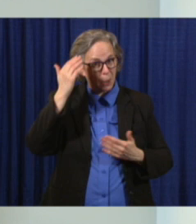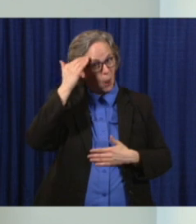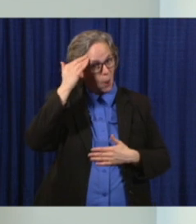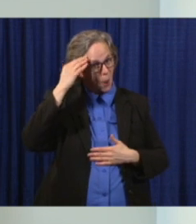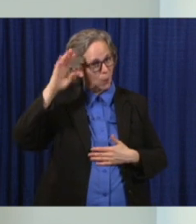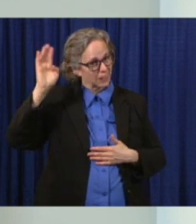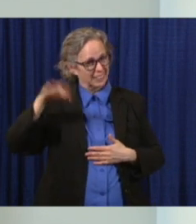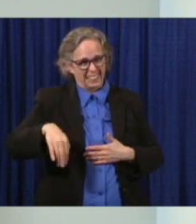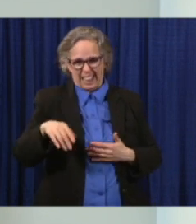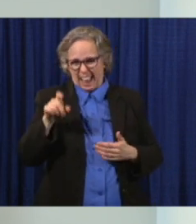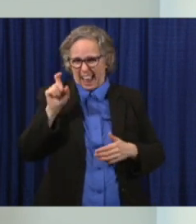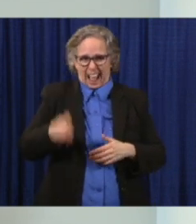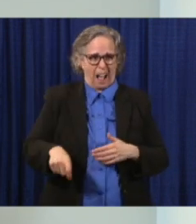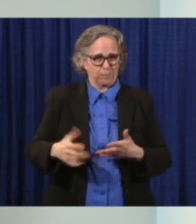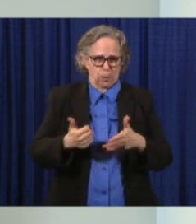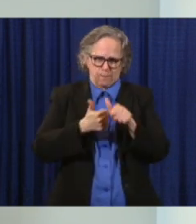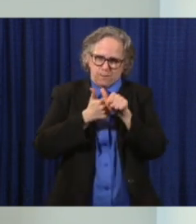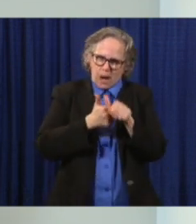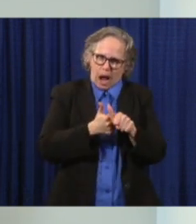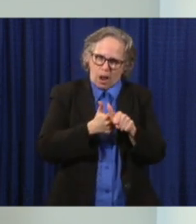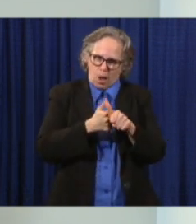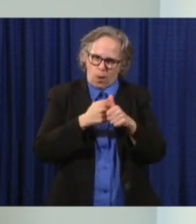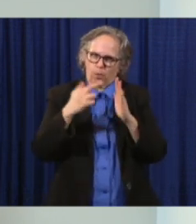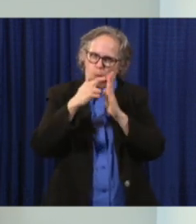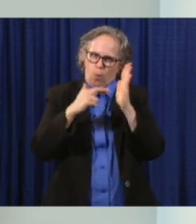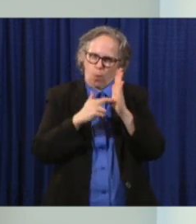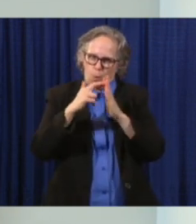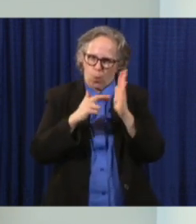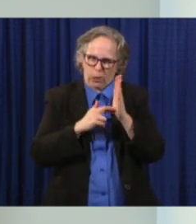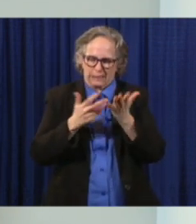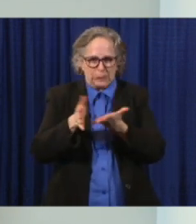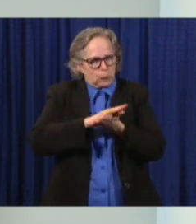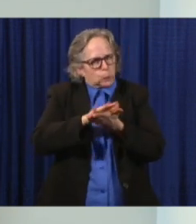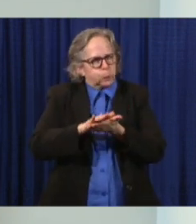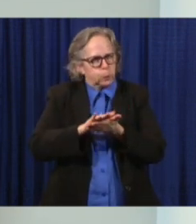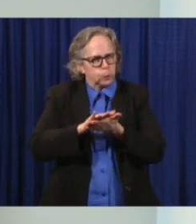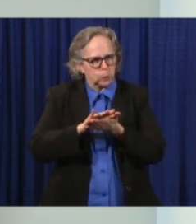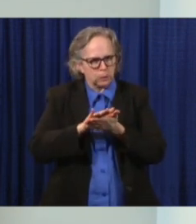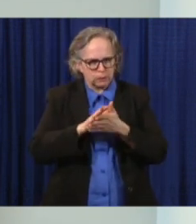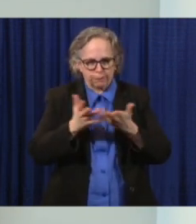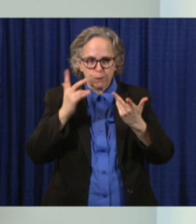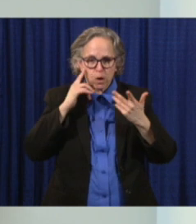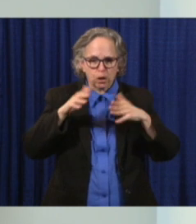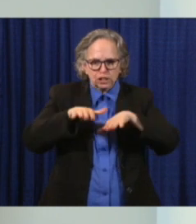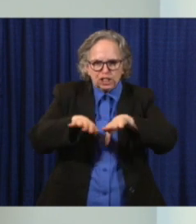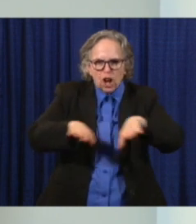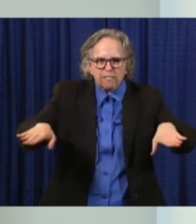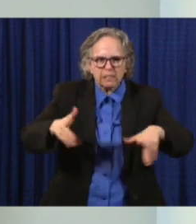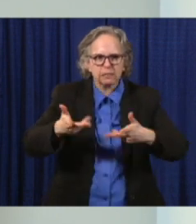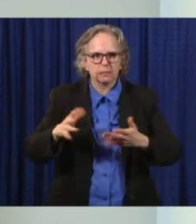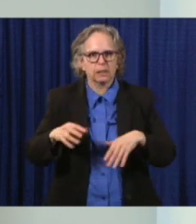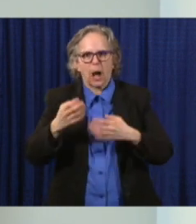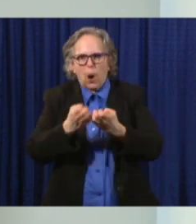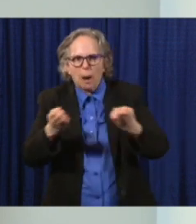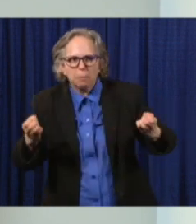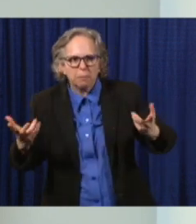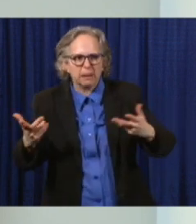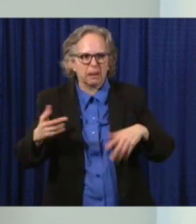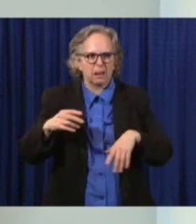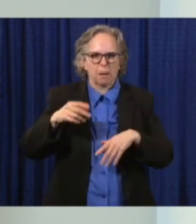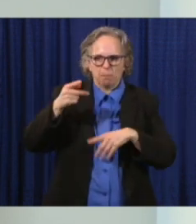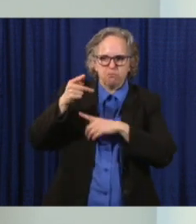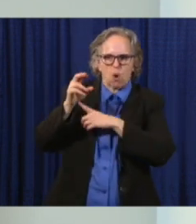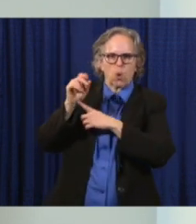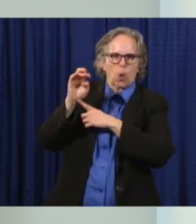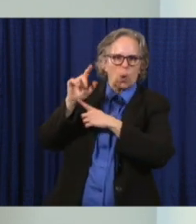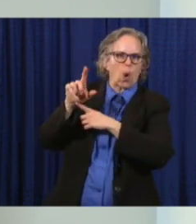keep these surfaces, these places clean, that we follow the protocols so that we don't create